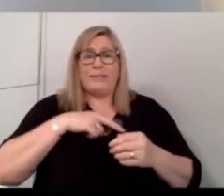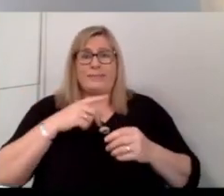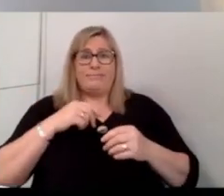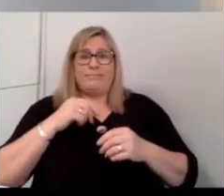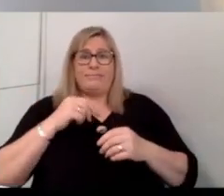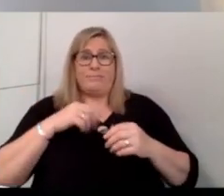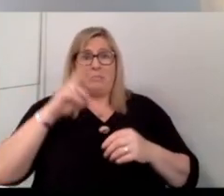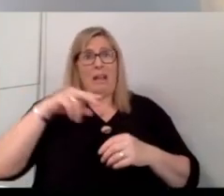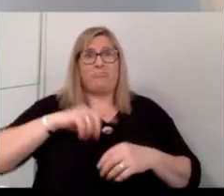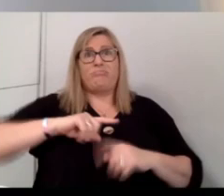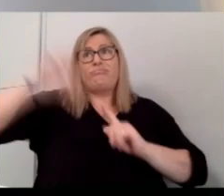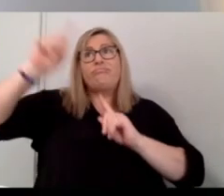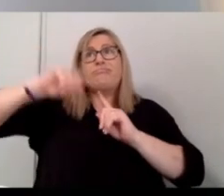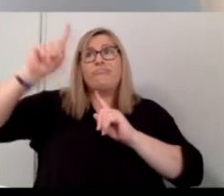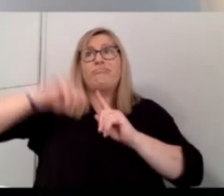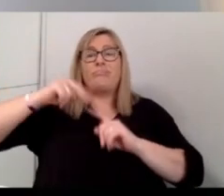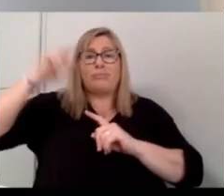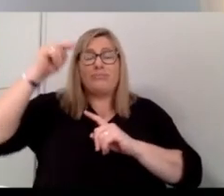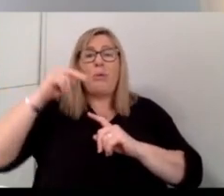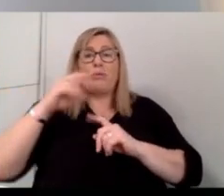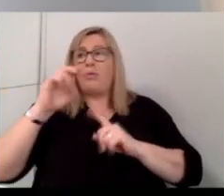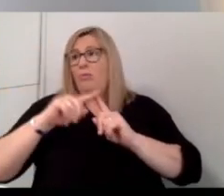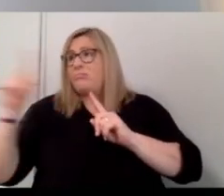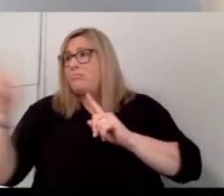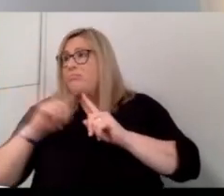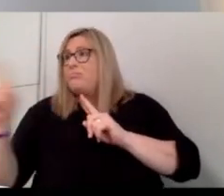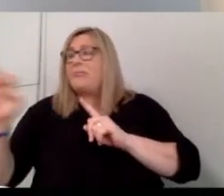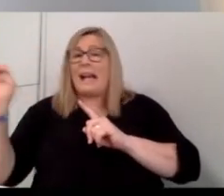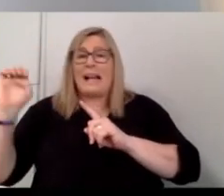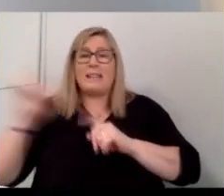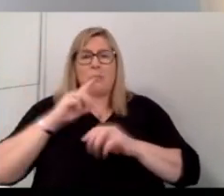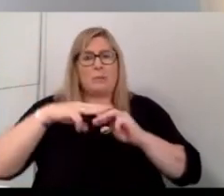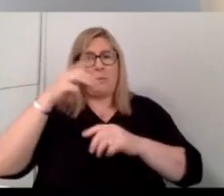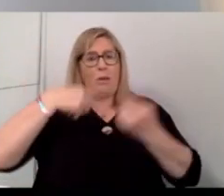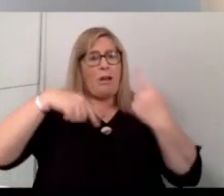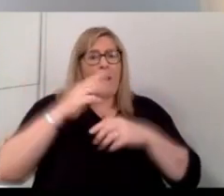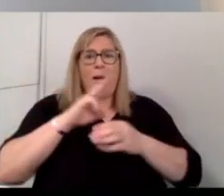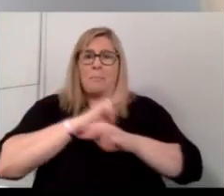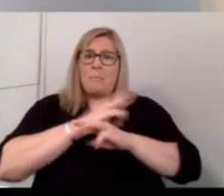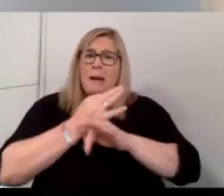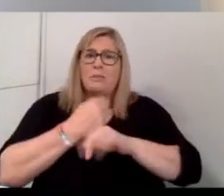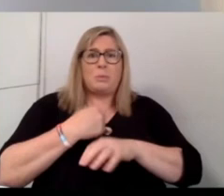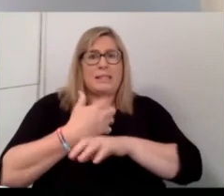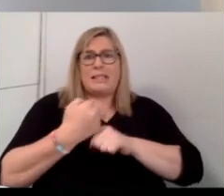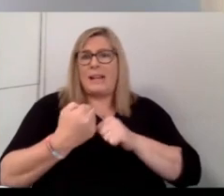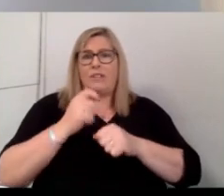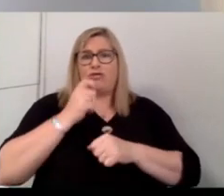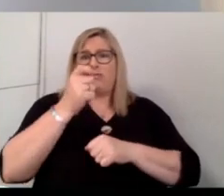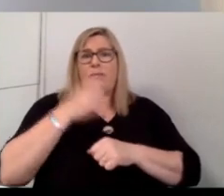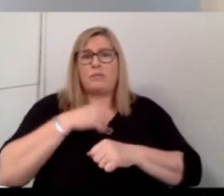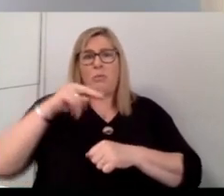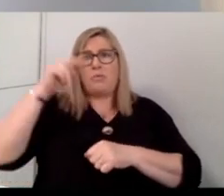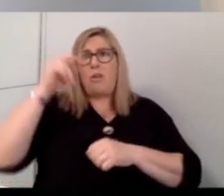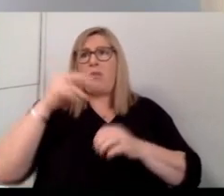go up north as it does to England. It's more our parents' generation that kind of we'd never travel to the north with our parents on like